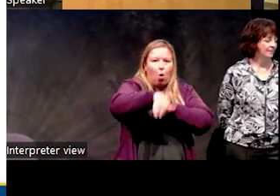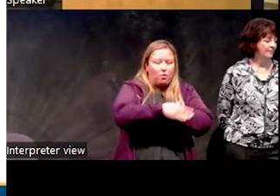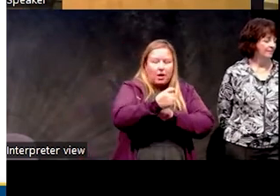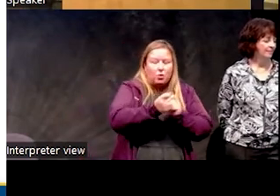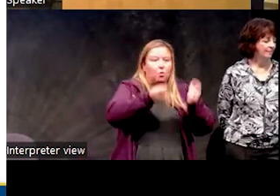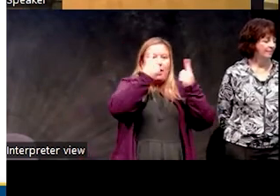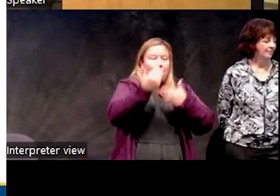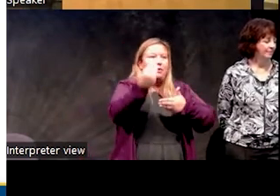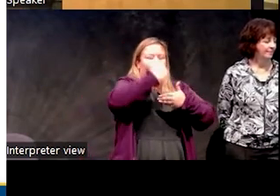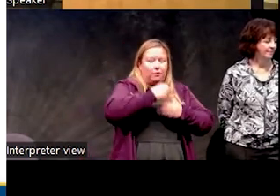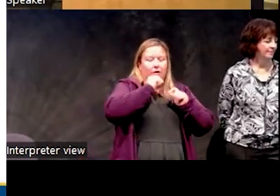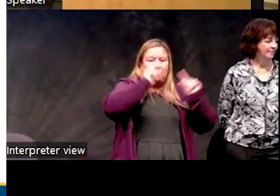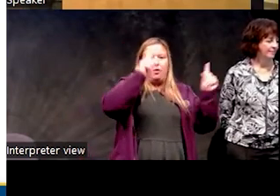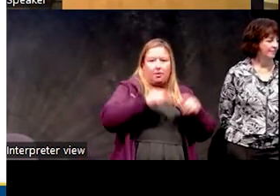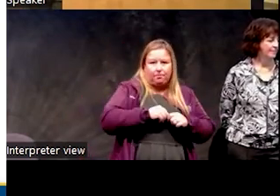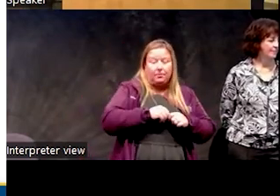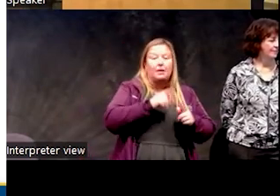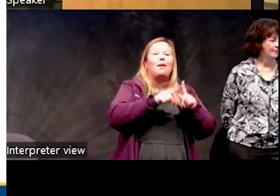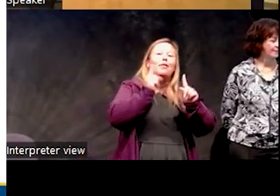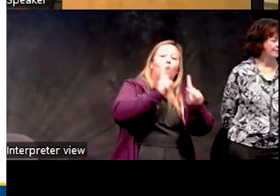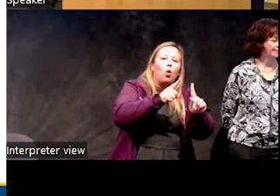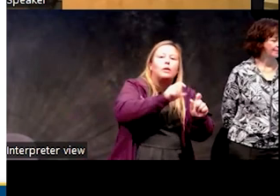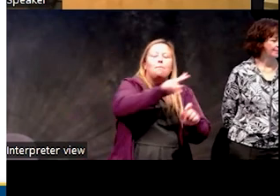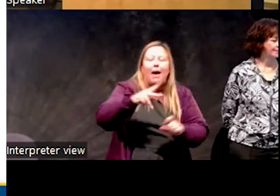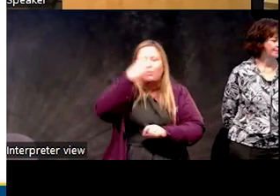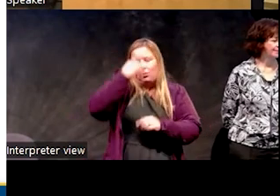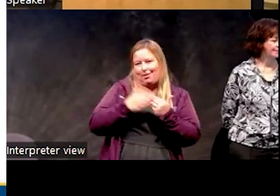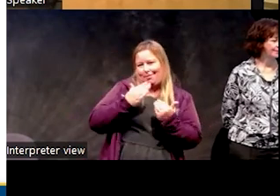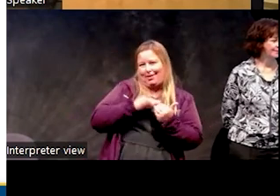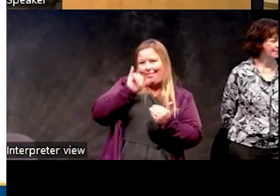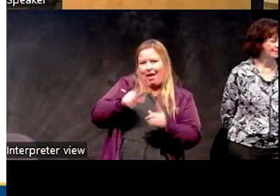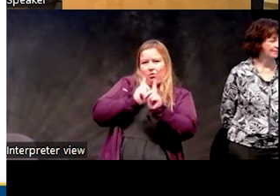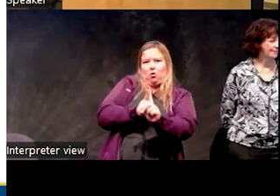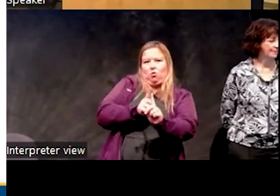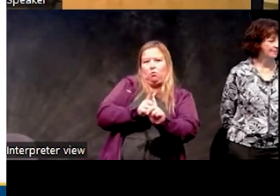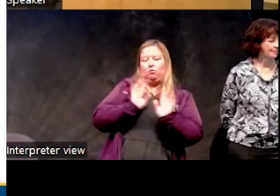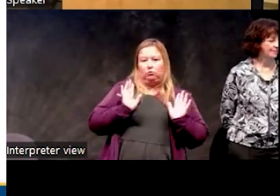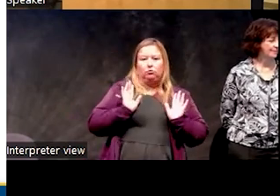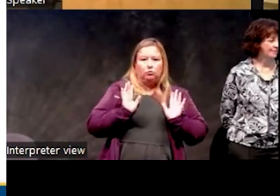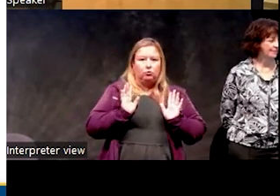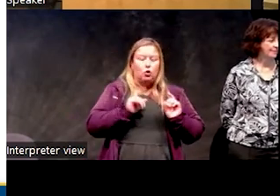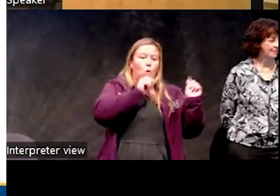up because of pain. To the extent that you're able to get back to sleep easily, that's okay.